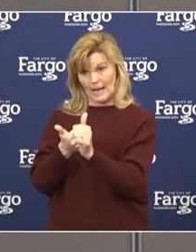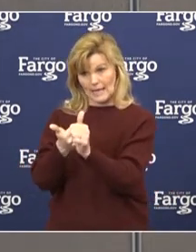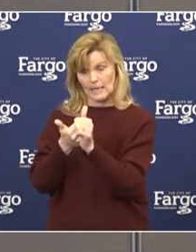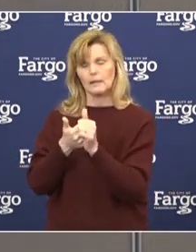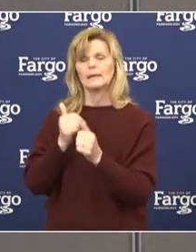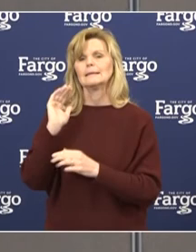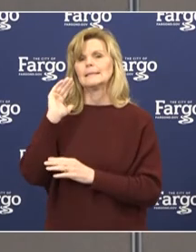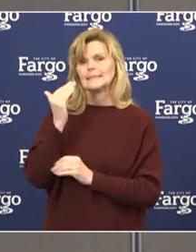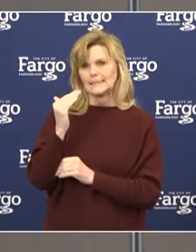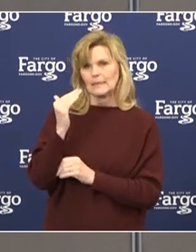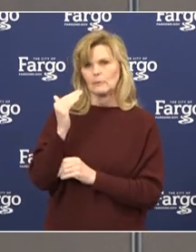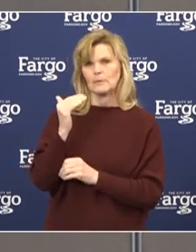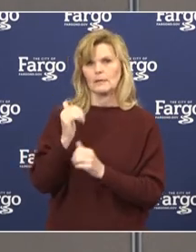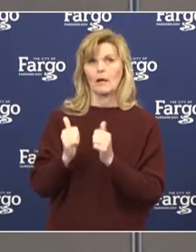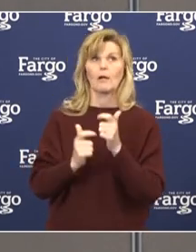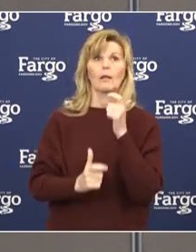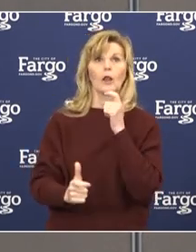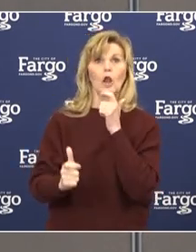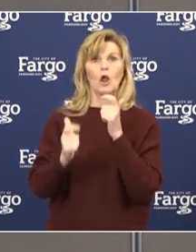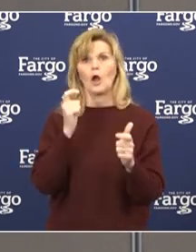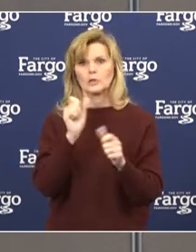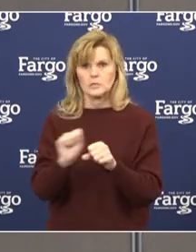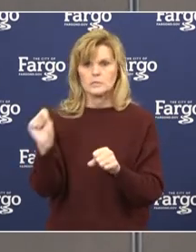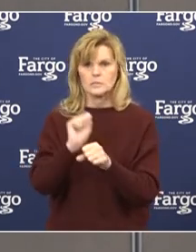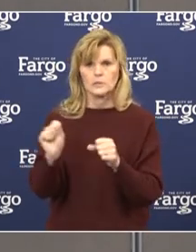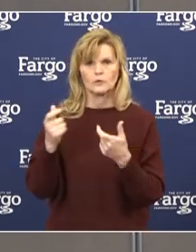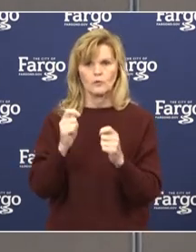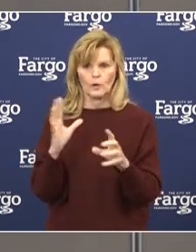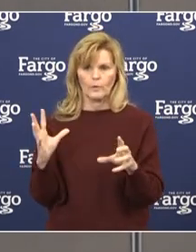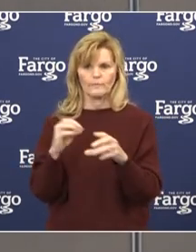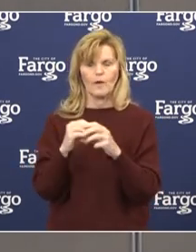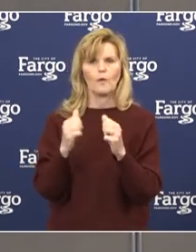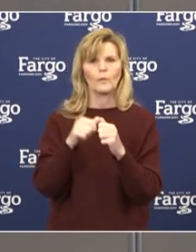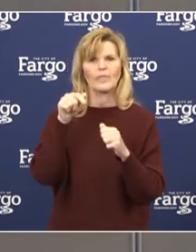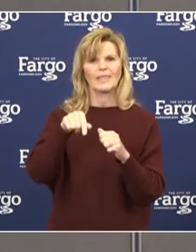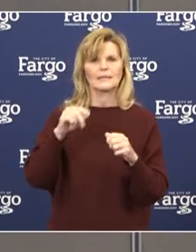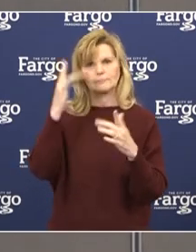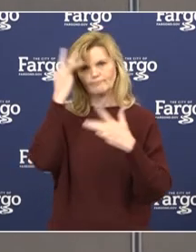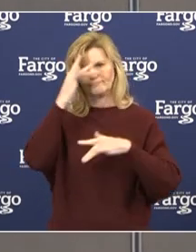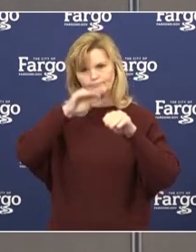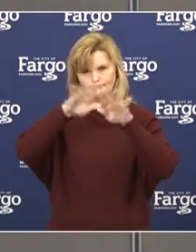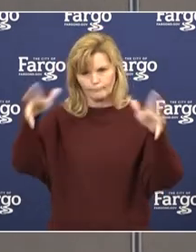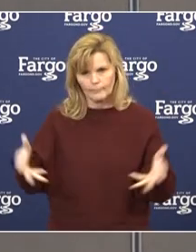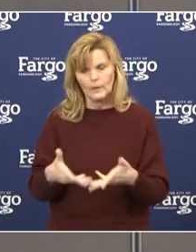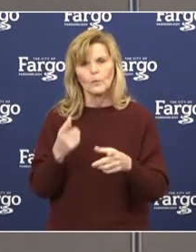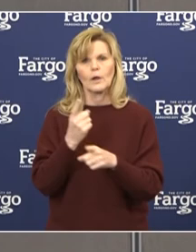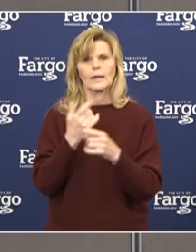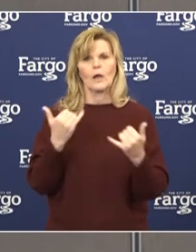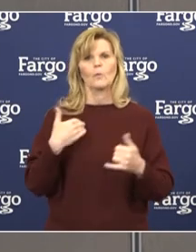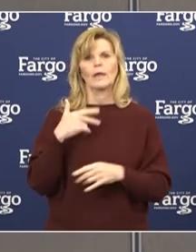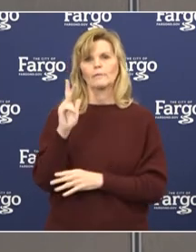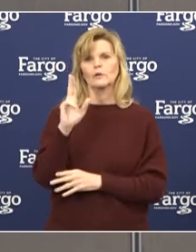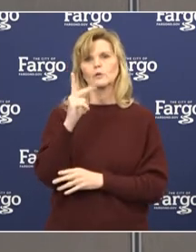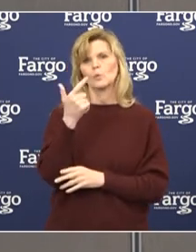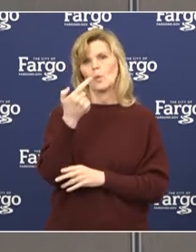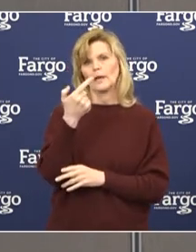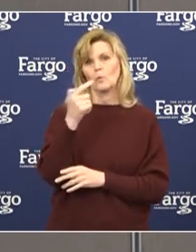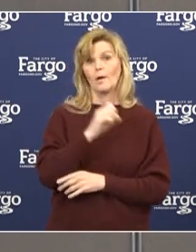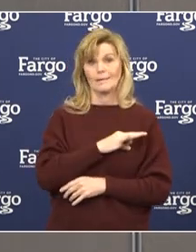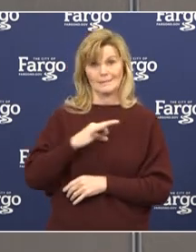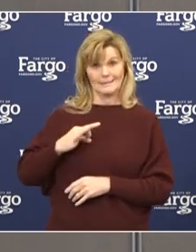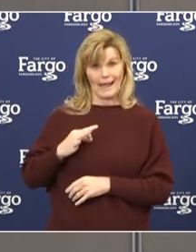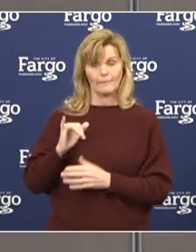the largest operation that we are participating in in this pandemic. We have currently 21 staff that are